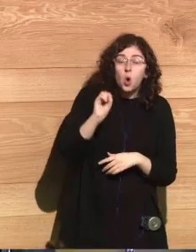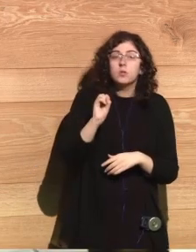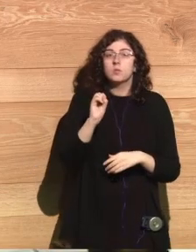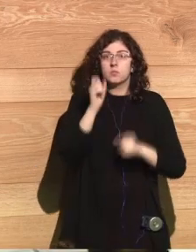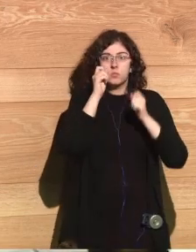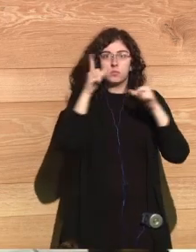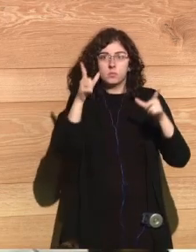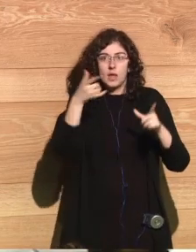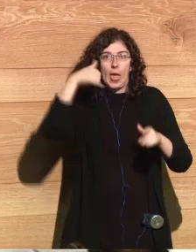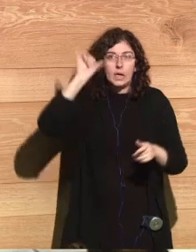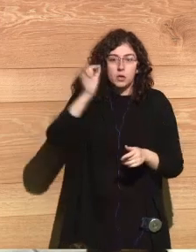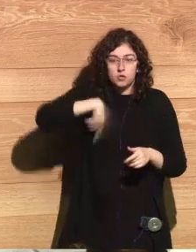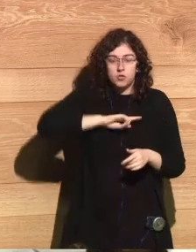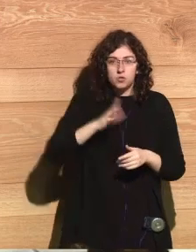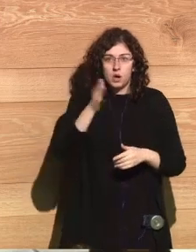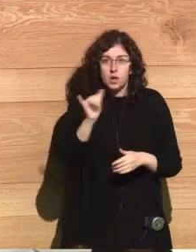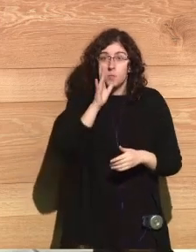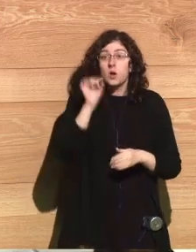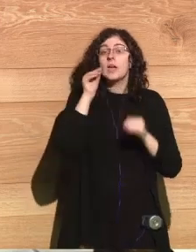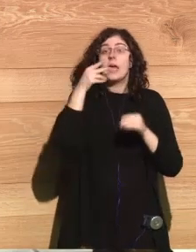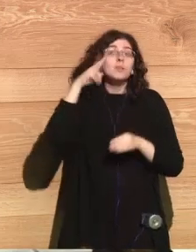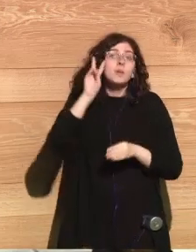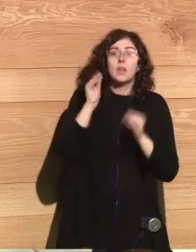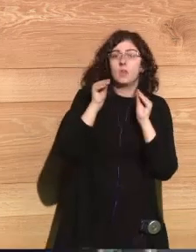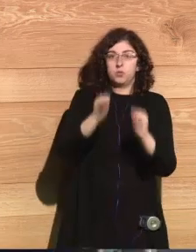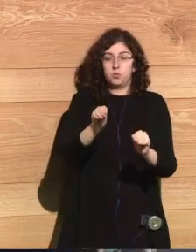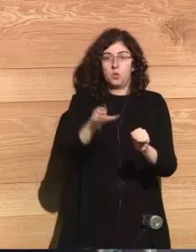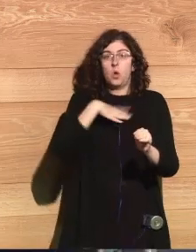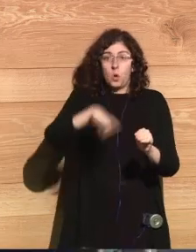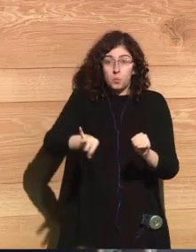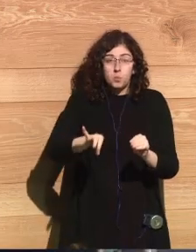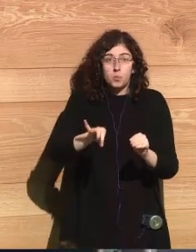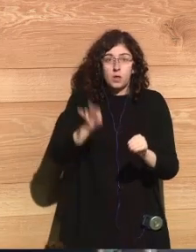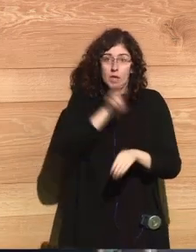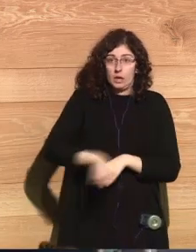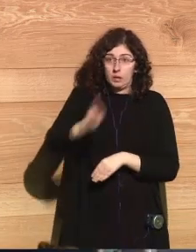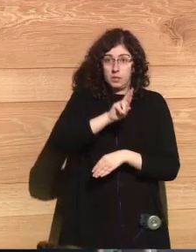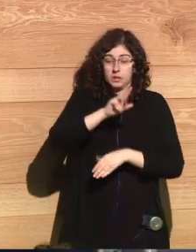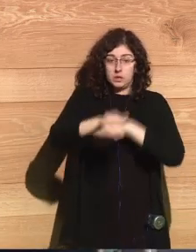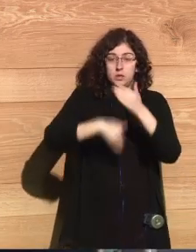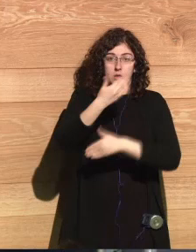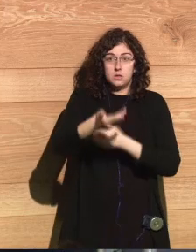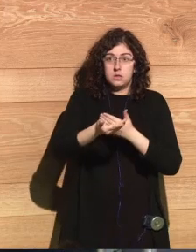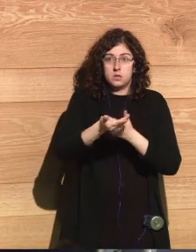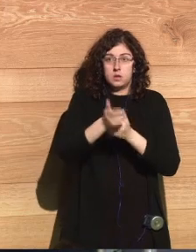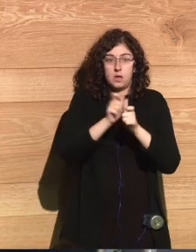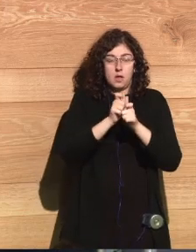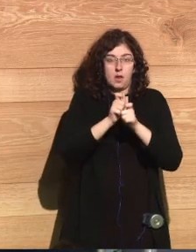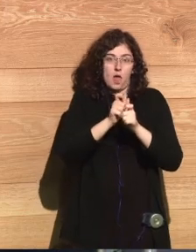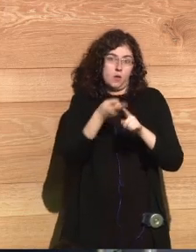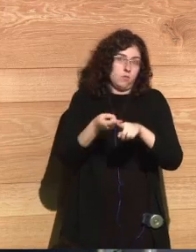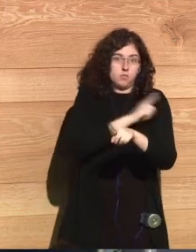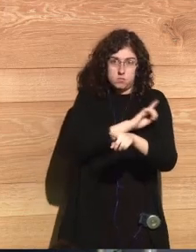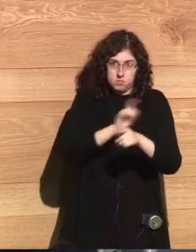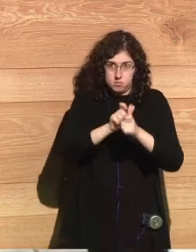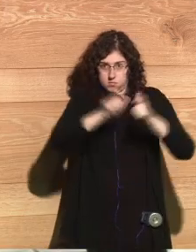Setsuko Thurlow, hope she's able to open our eyes for us to see the threat. Because her experience could be repeated